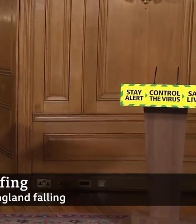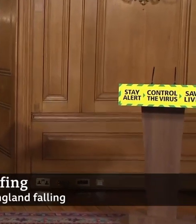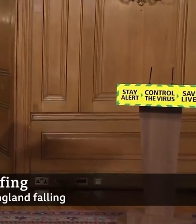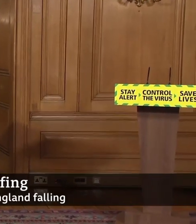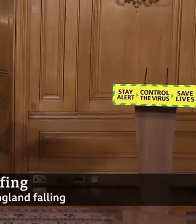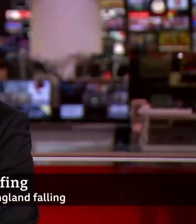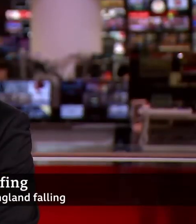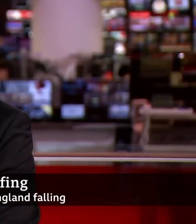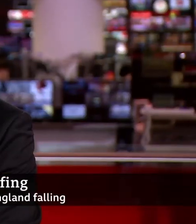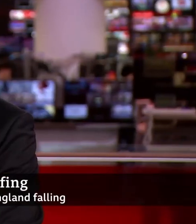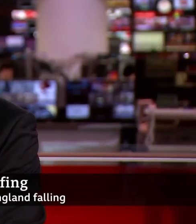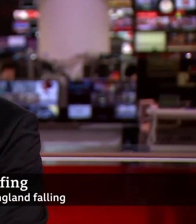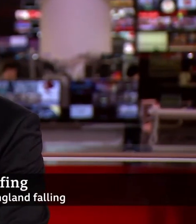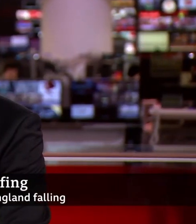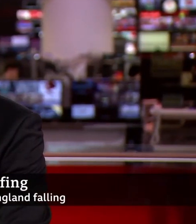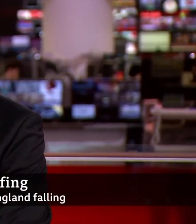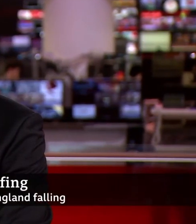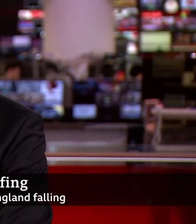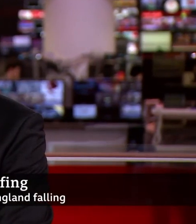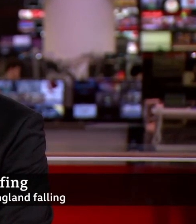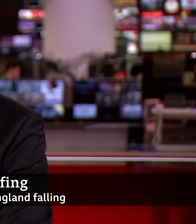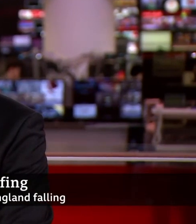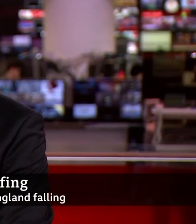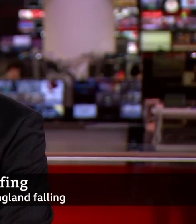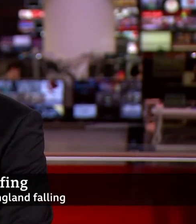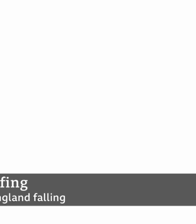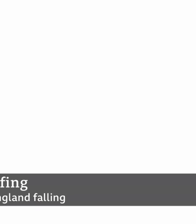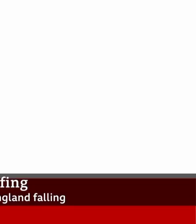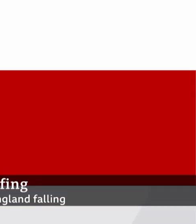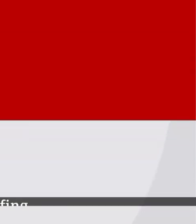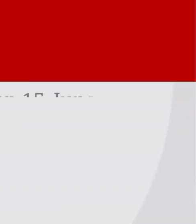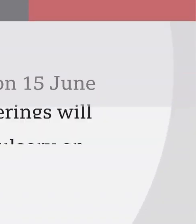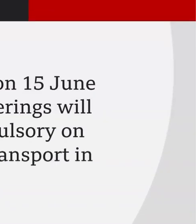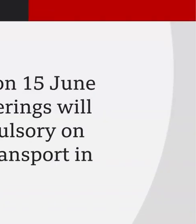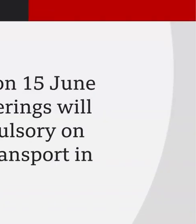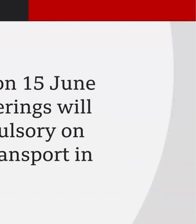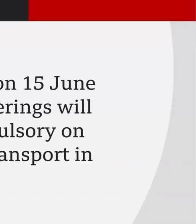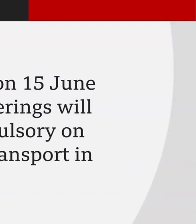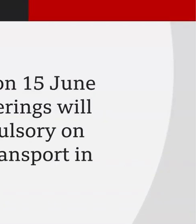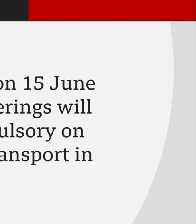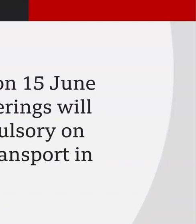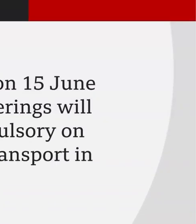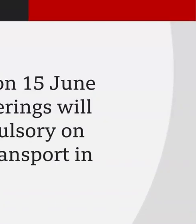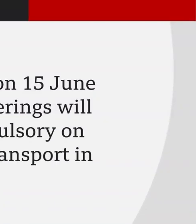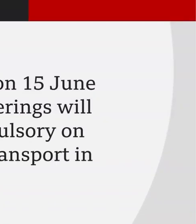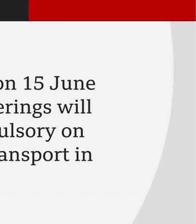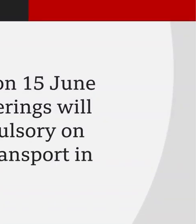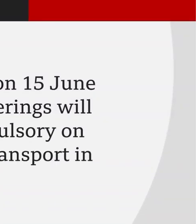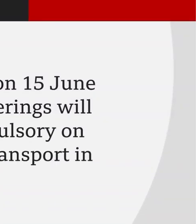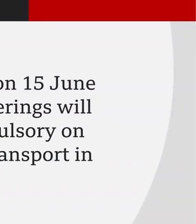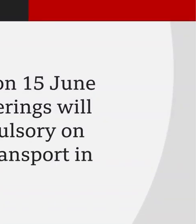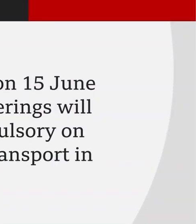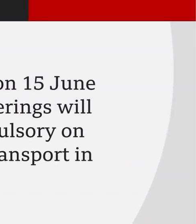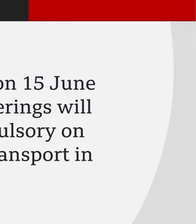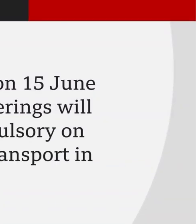remind you of the main points that came out of that briefing then with Mr Shapps. And from Monday, as he said, it will be compulsory to wear face